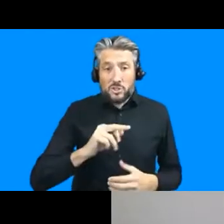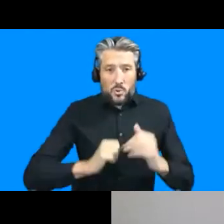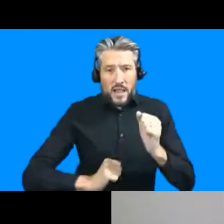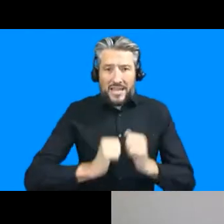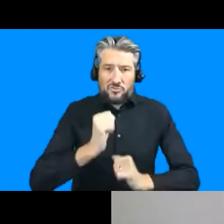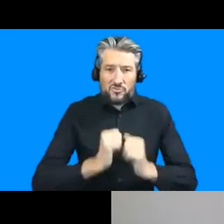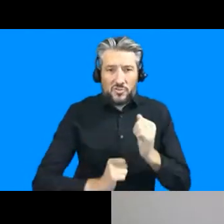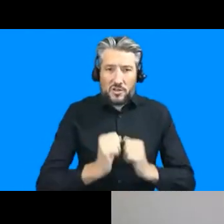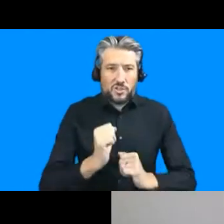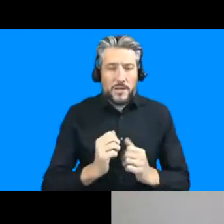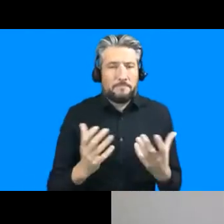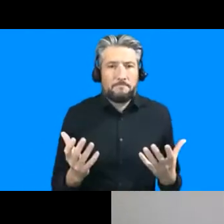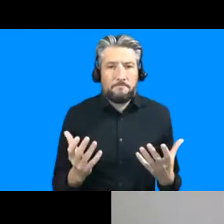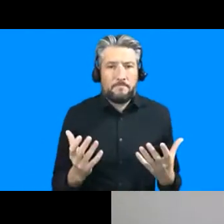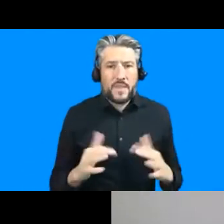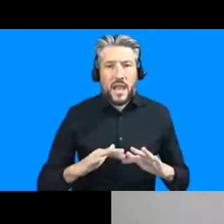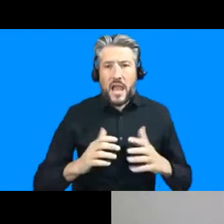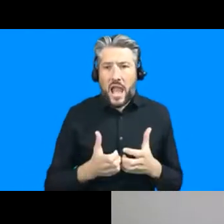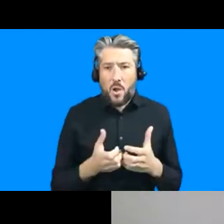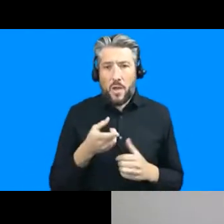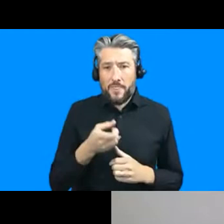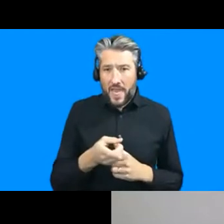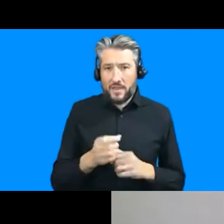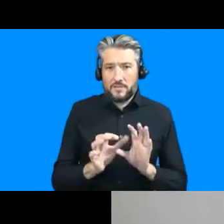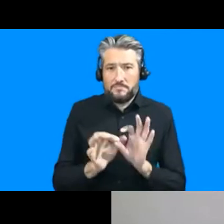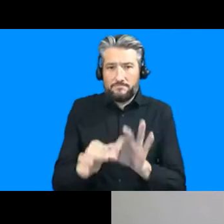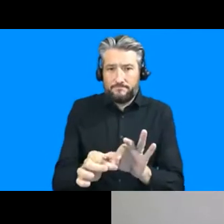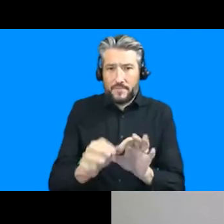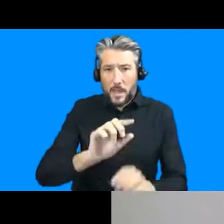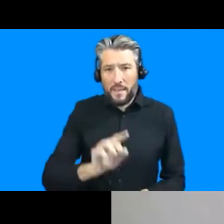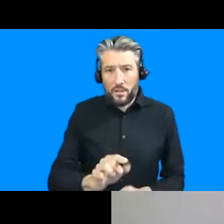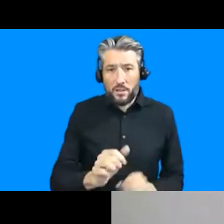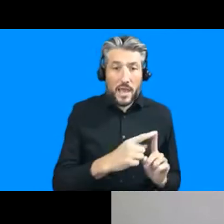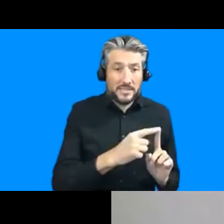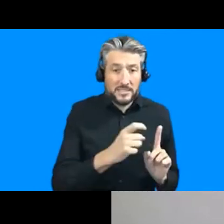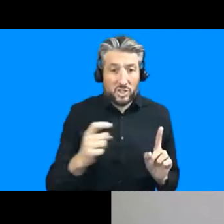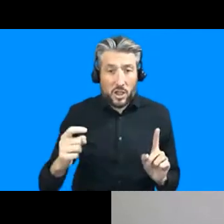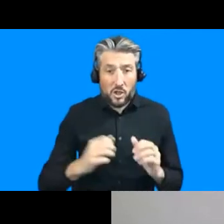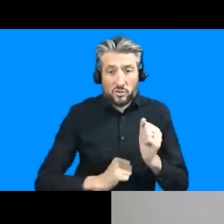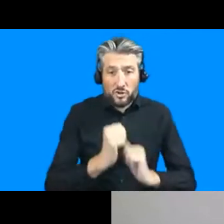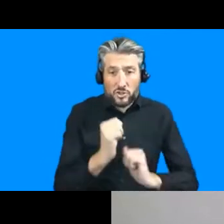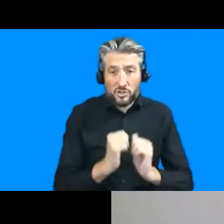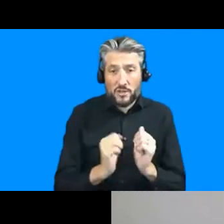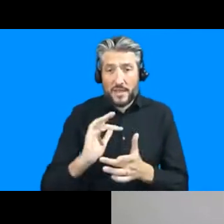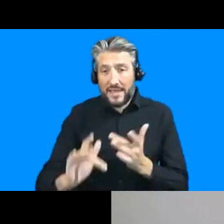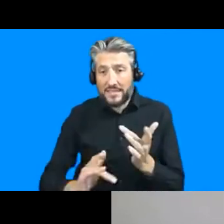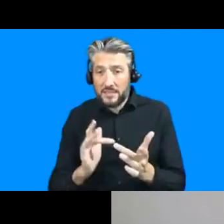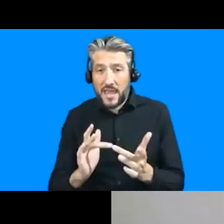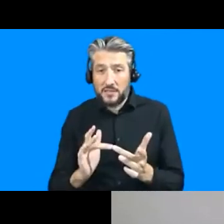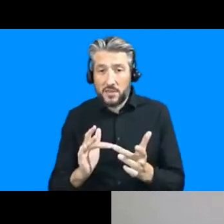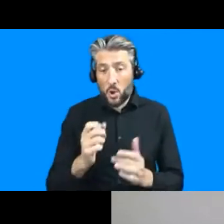the the reach of of the internet and digital spaces in urban informal settings could this be a tool for positive